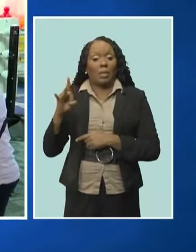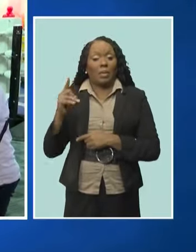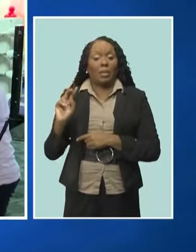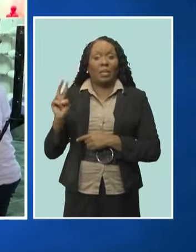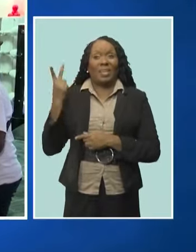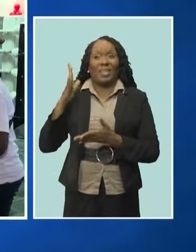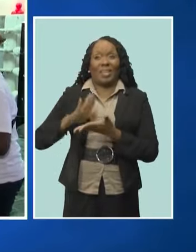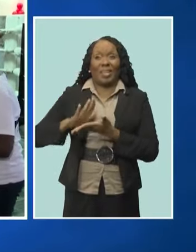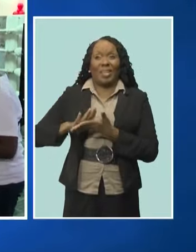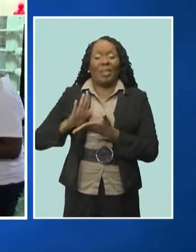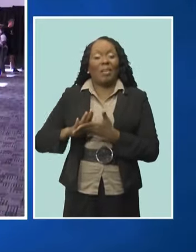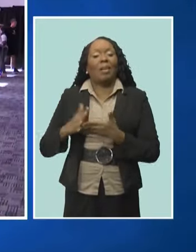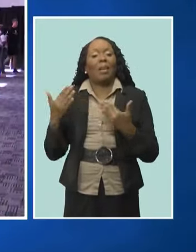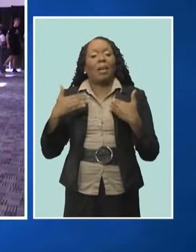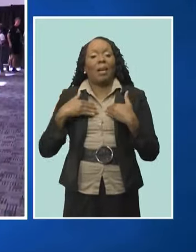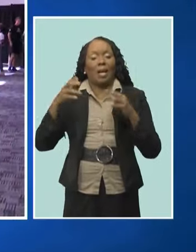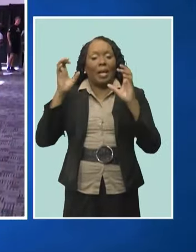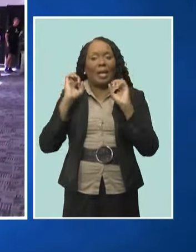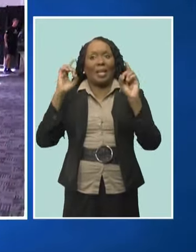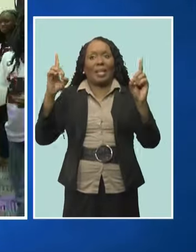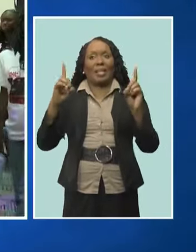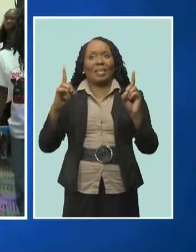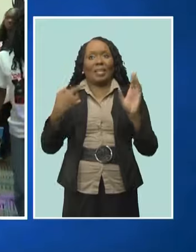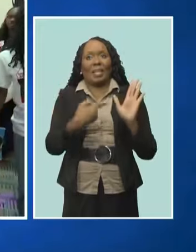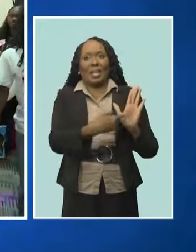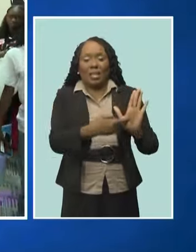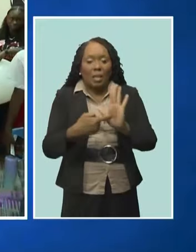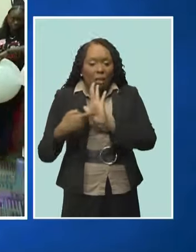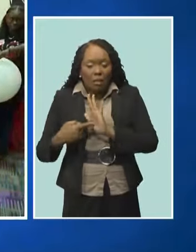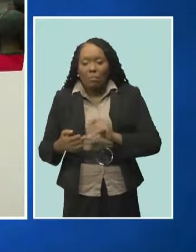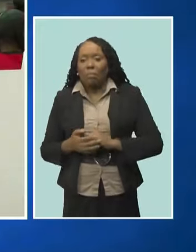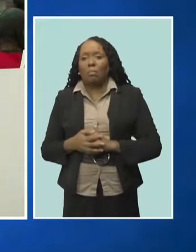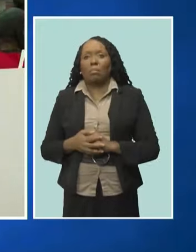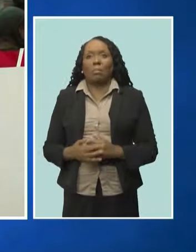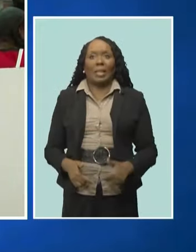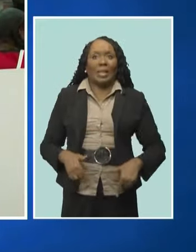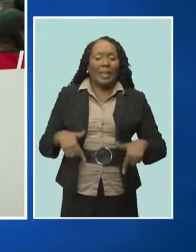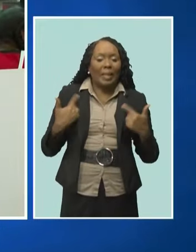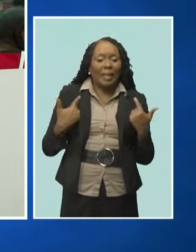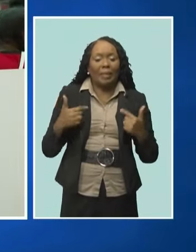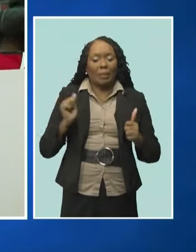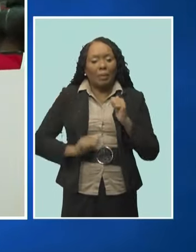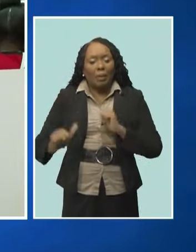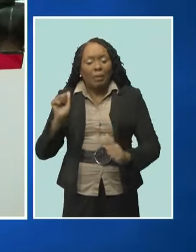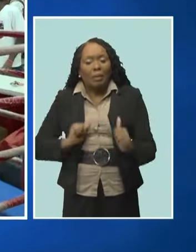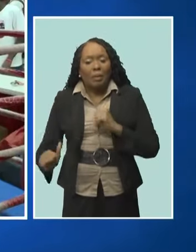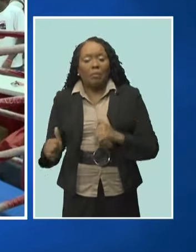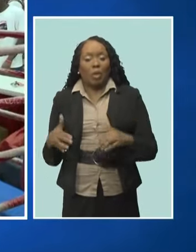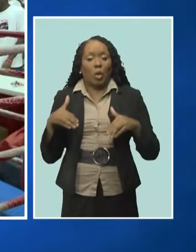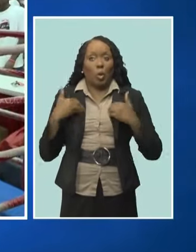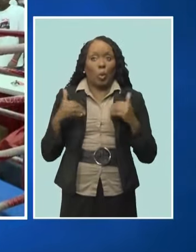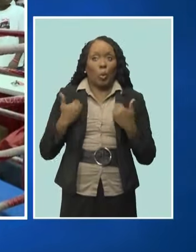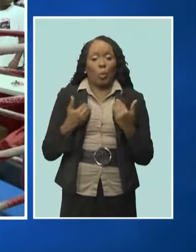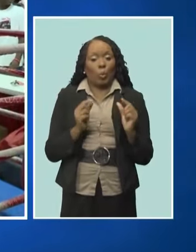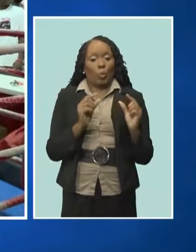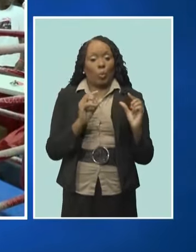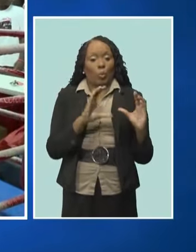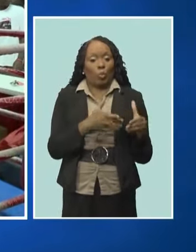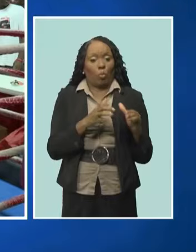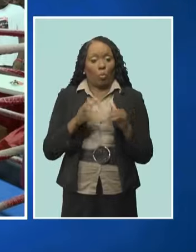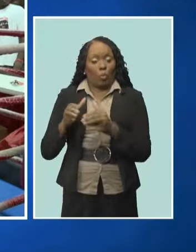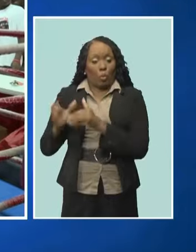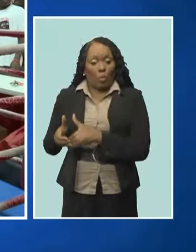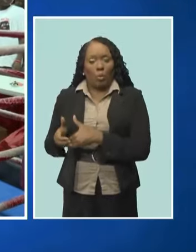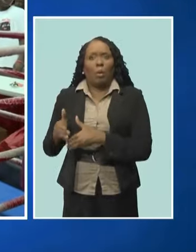to an educational expo with DJ sessions, live performances, youth groups, informative booths and simulations, all